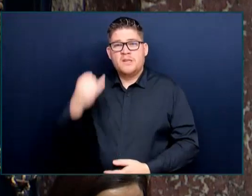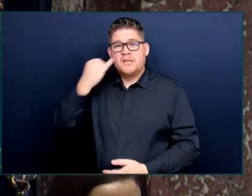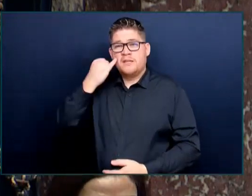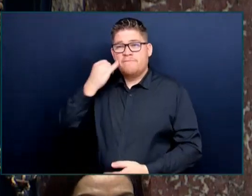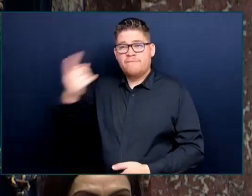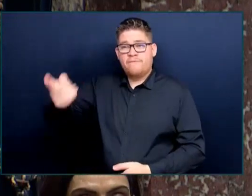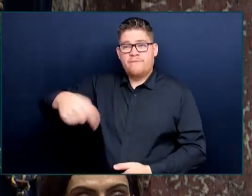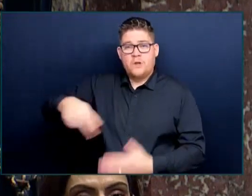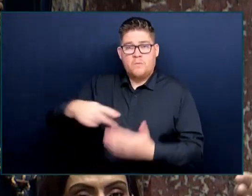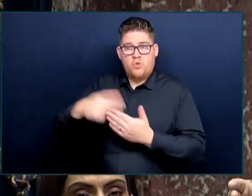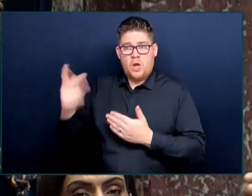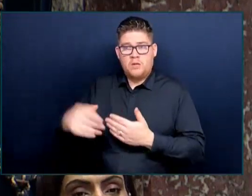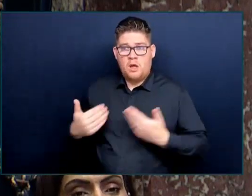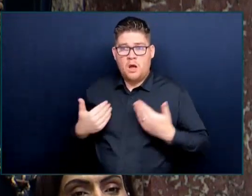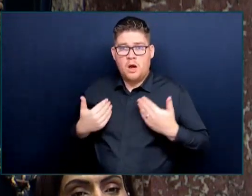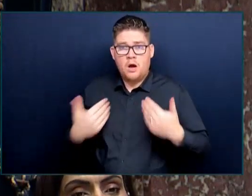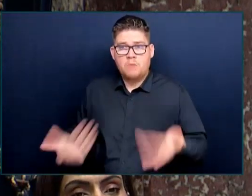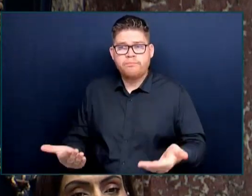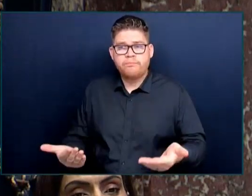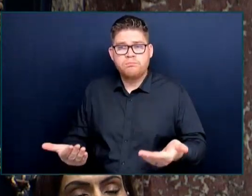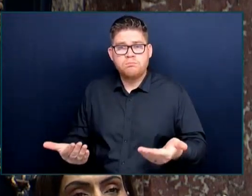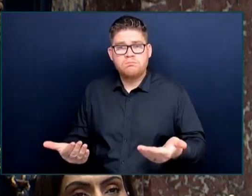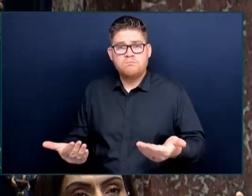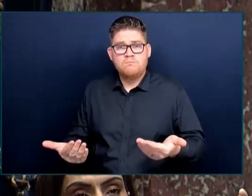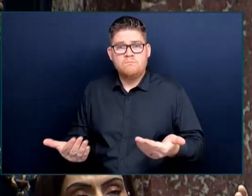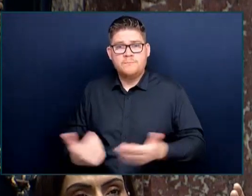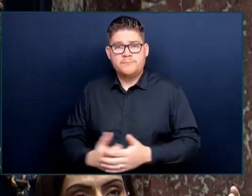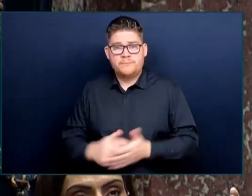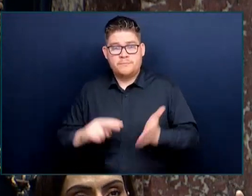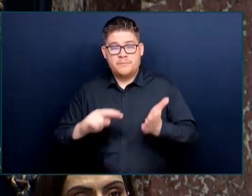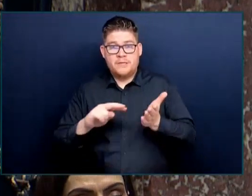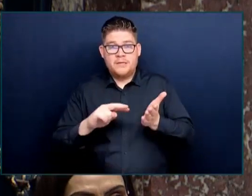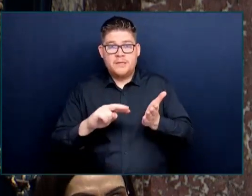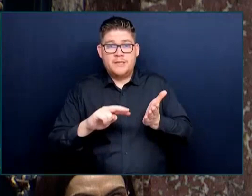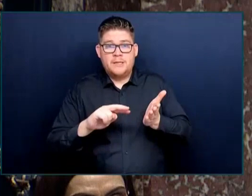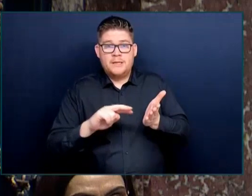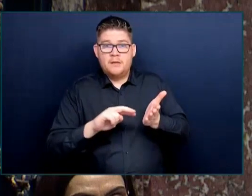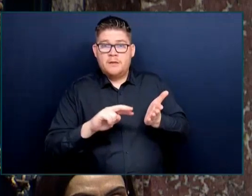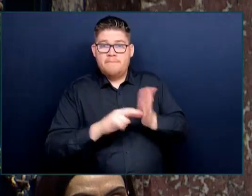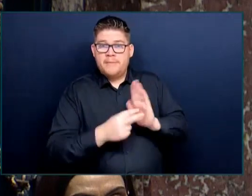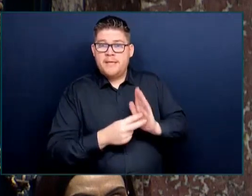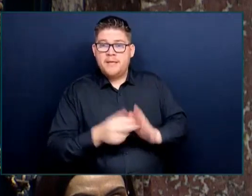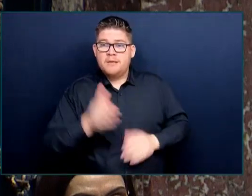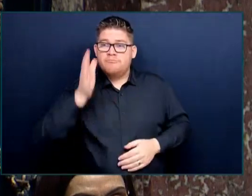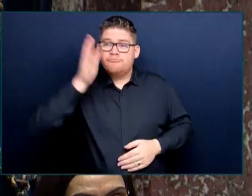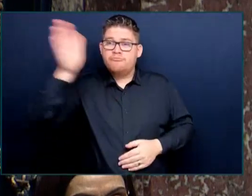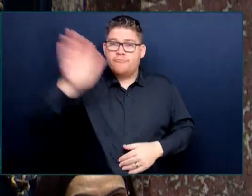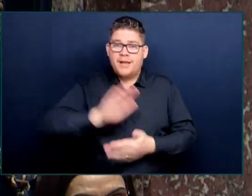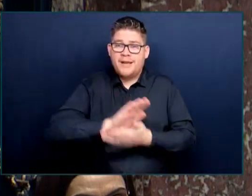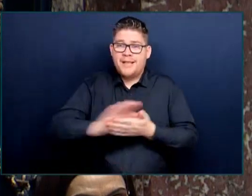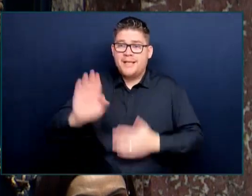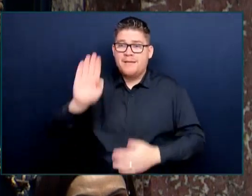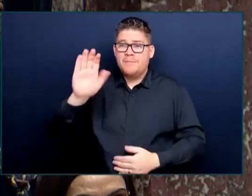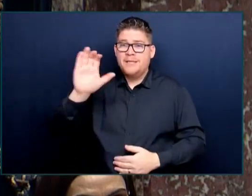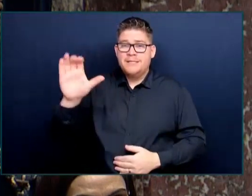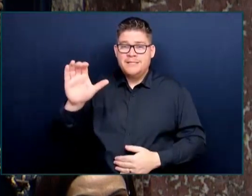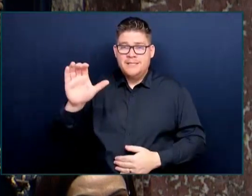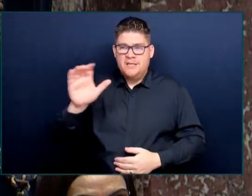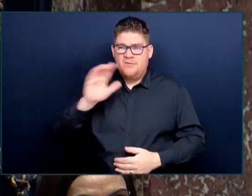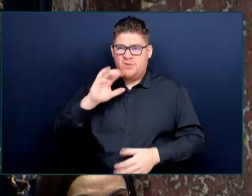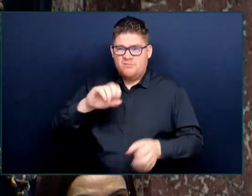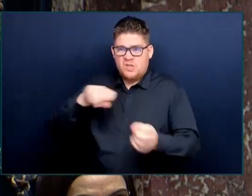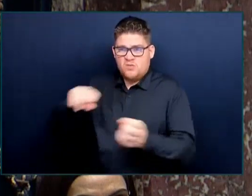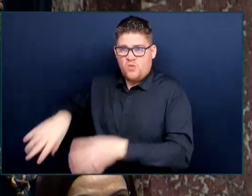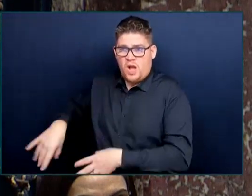the Clean BC and the rhetoric around it and completely make it meaningless. So, my question, through you to the Minister